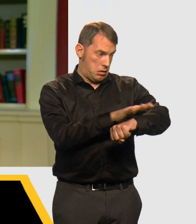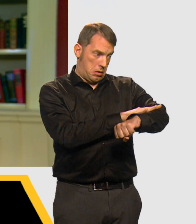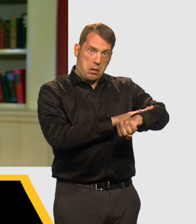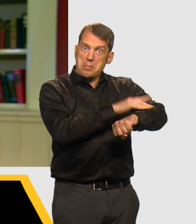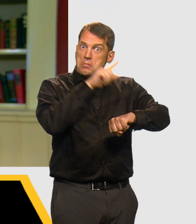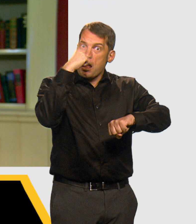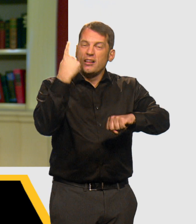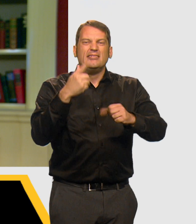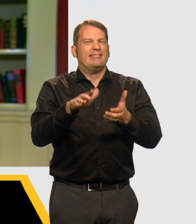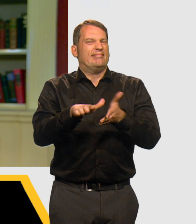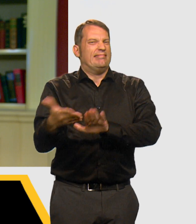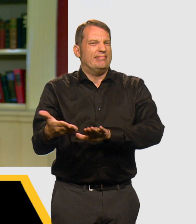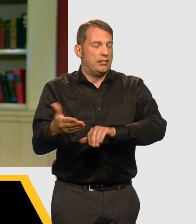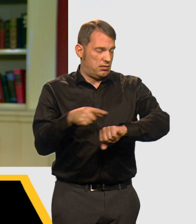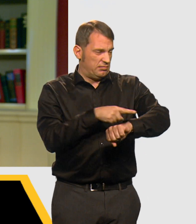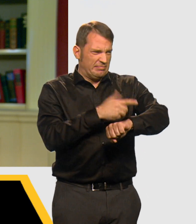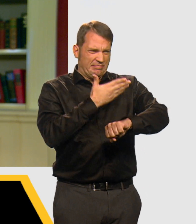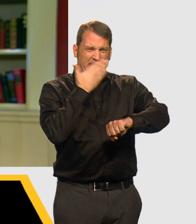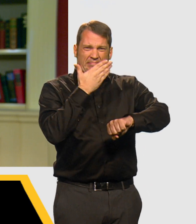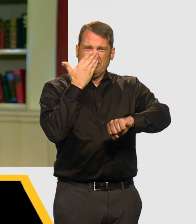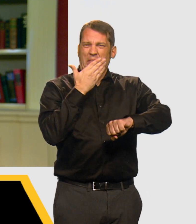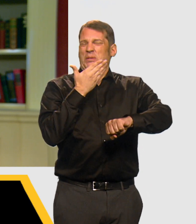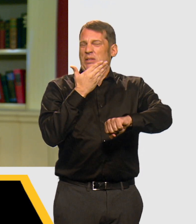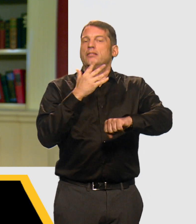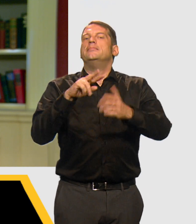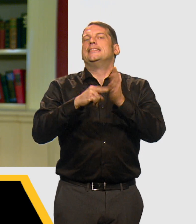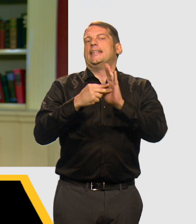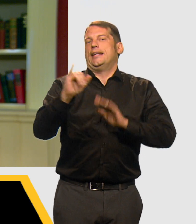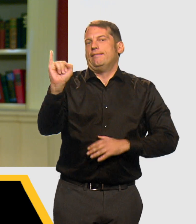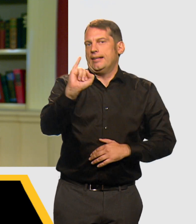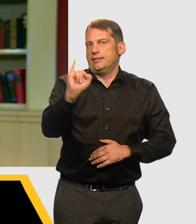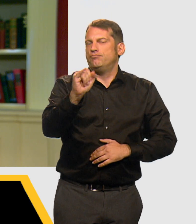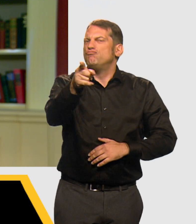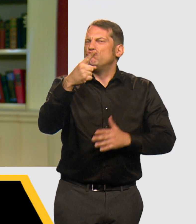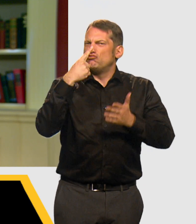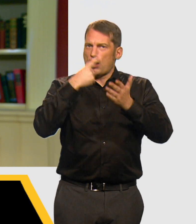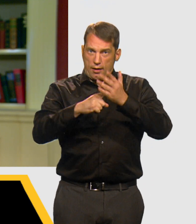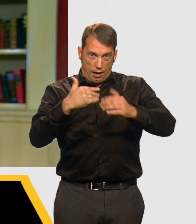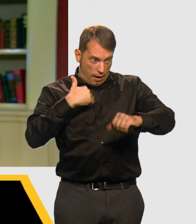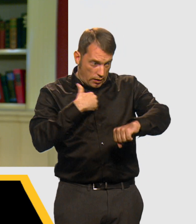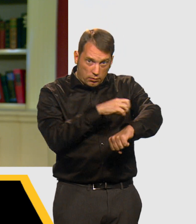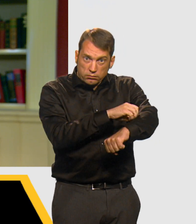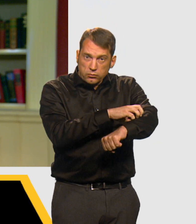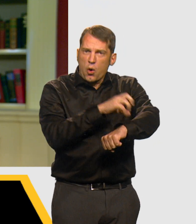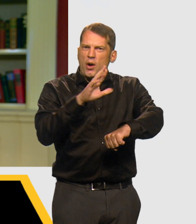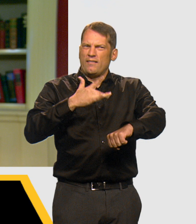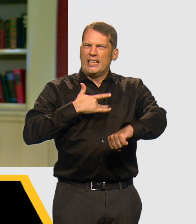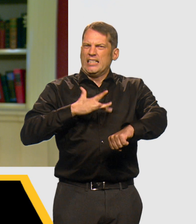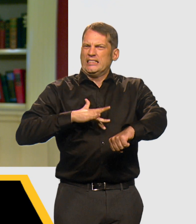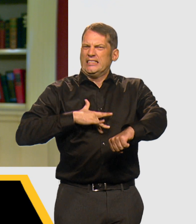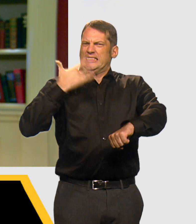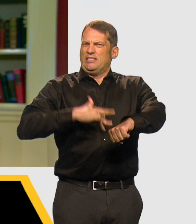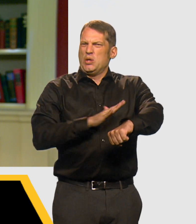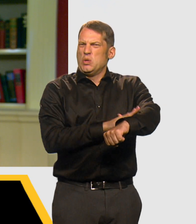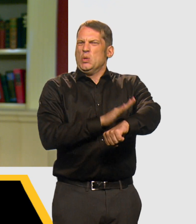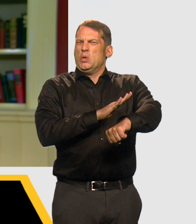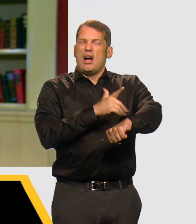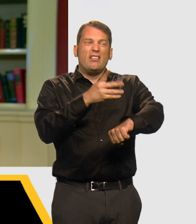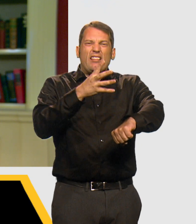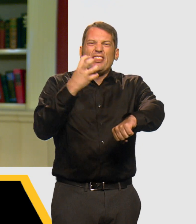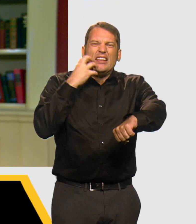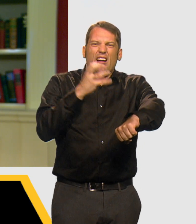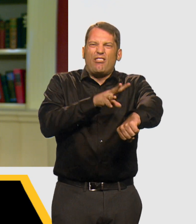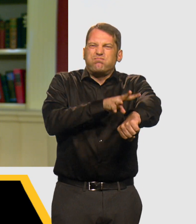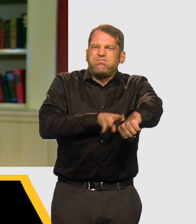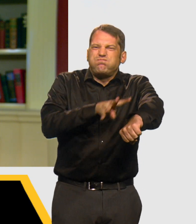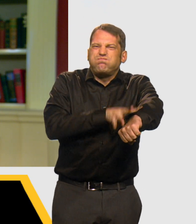black means the tissue is dead, and if the wound smells, it is infected. Check for any swelling, tenderness, thick